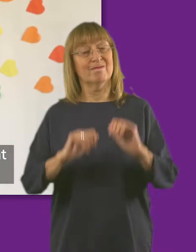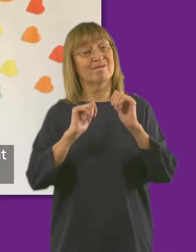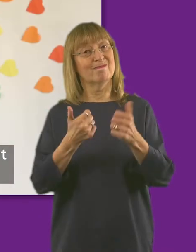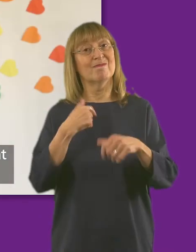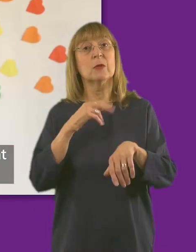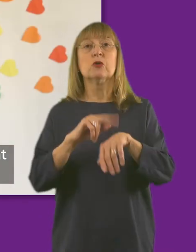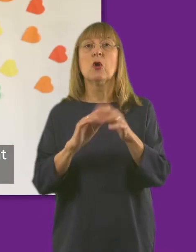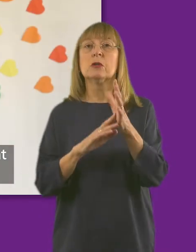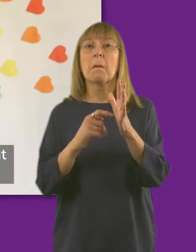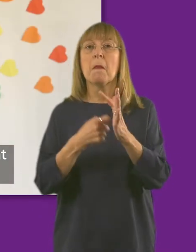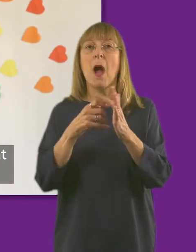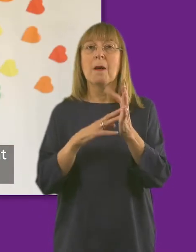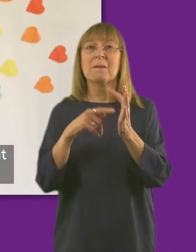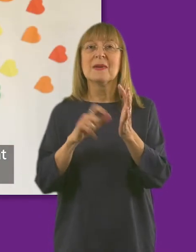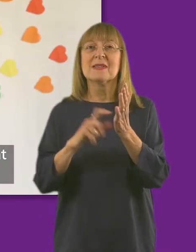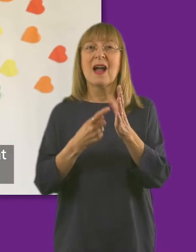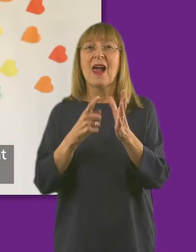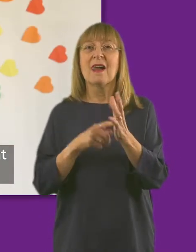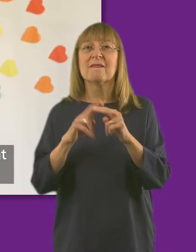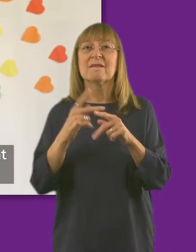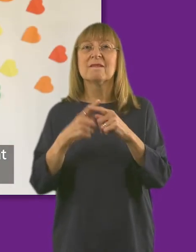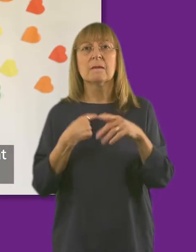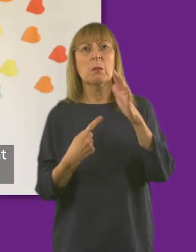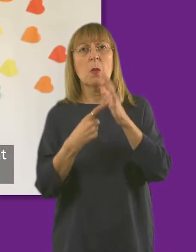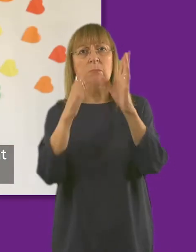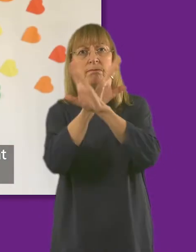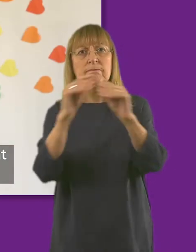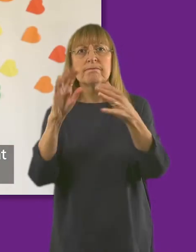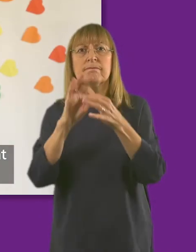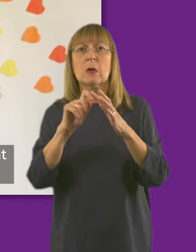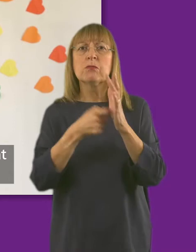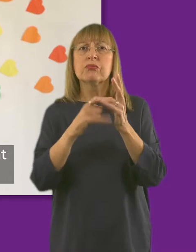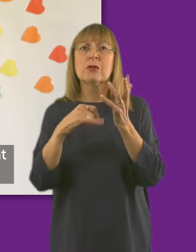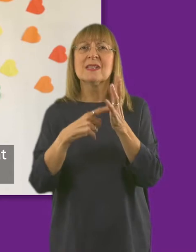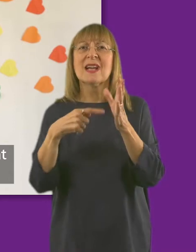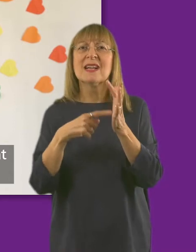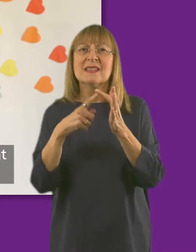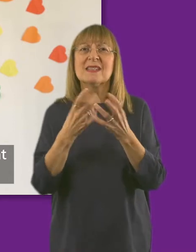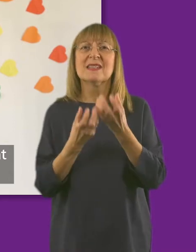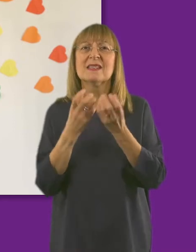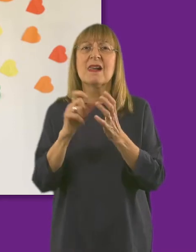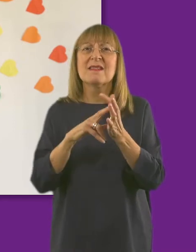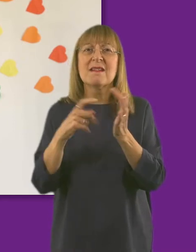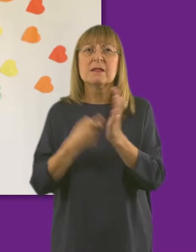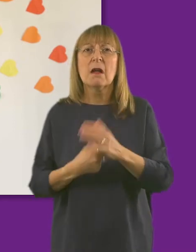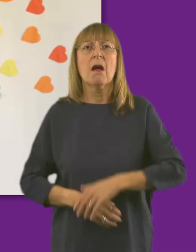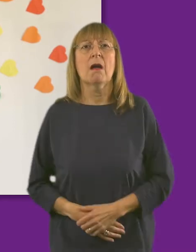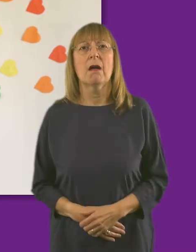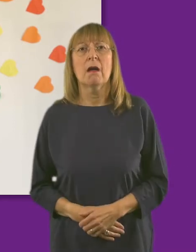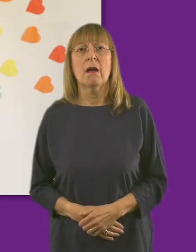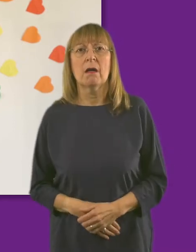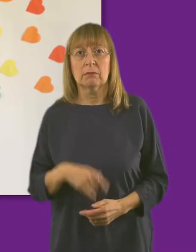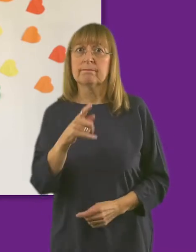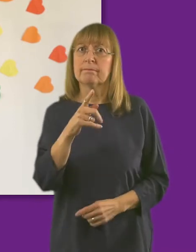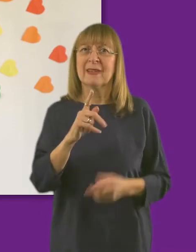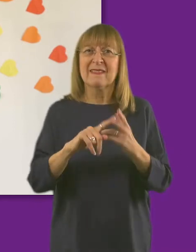Hello, my name is Dr. Mark Metcalf and I have an important message for you about prostate and testicular cancer. Speak